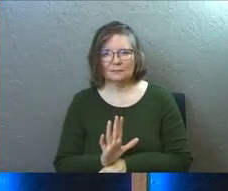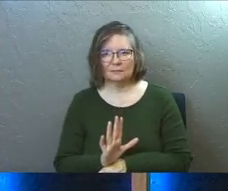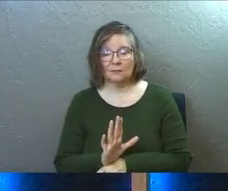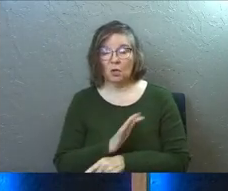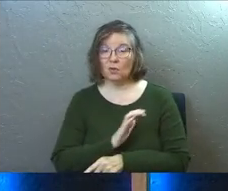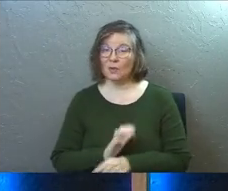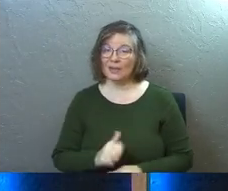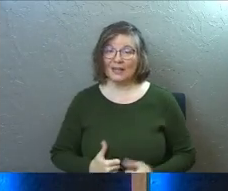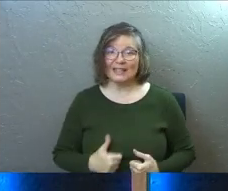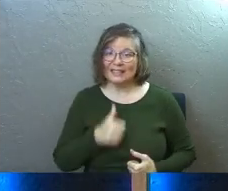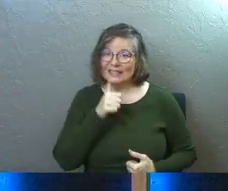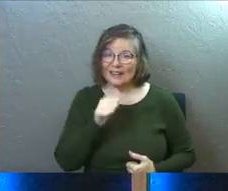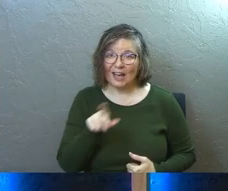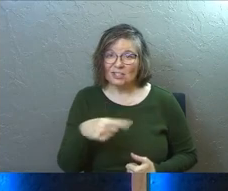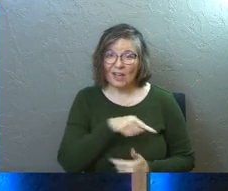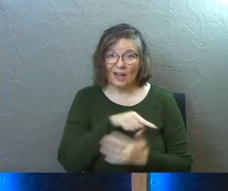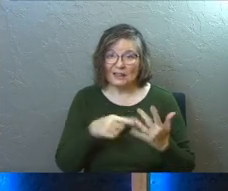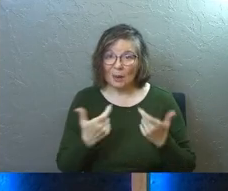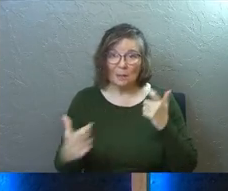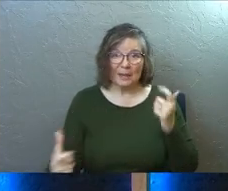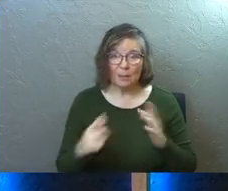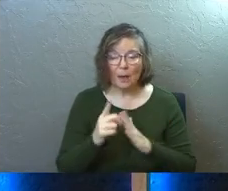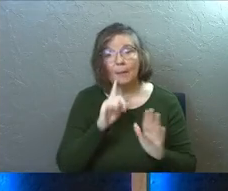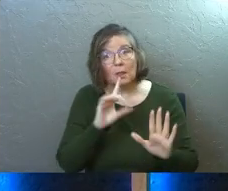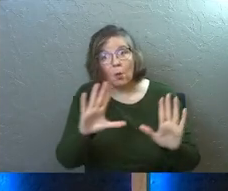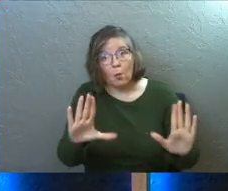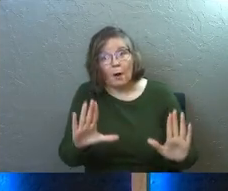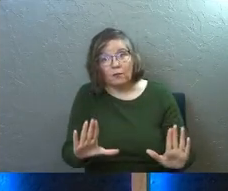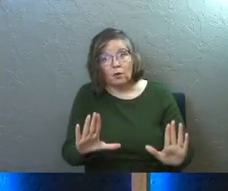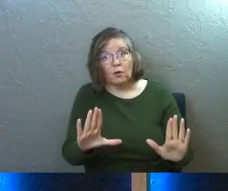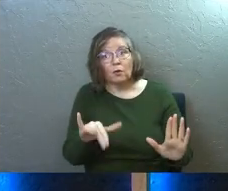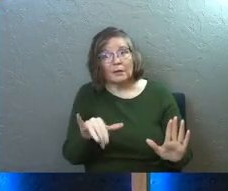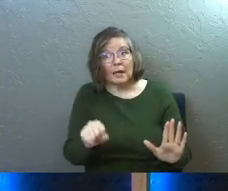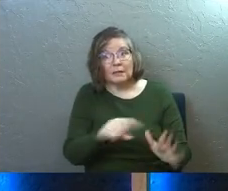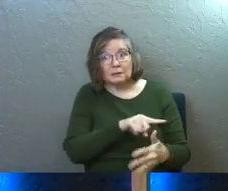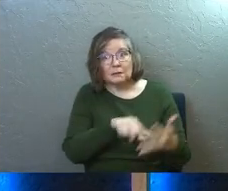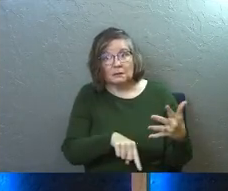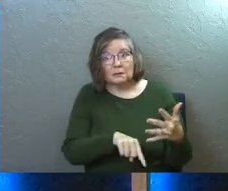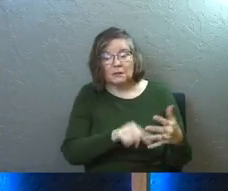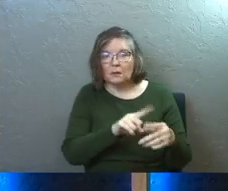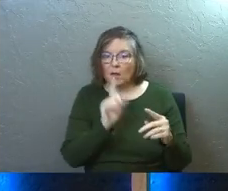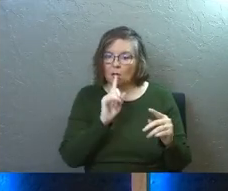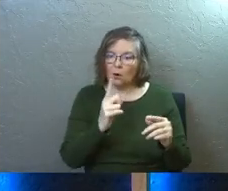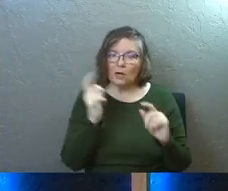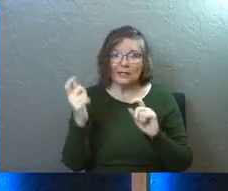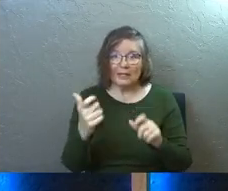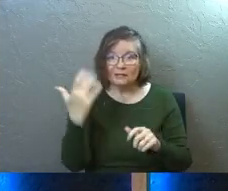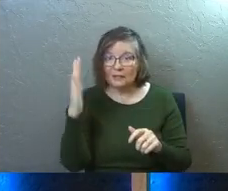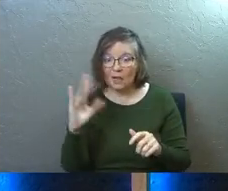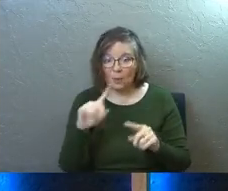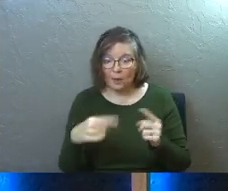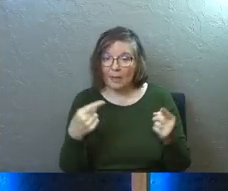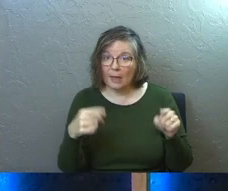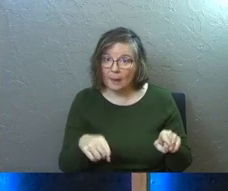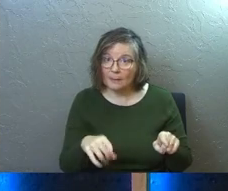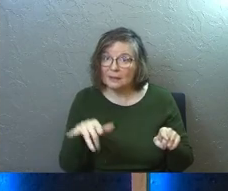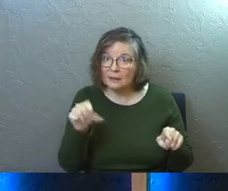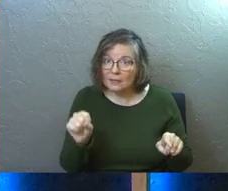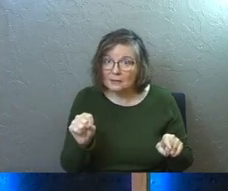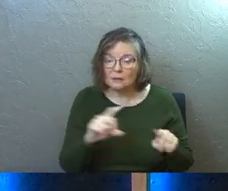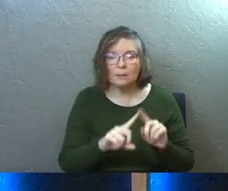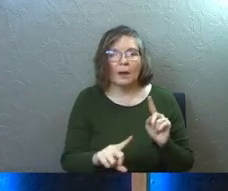The Christian life is not just the, like, those are wonderful, right? Like those are gifts of God when they happen.